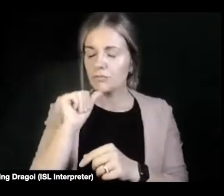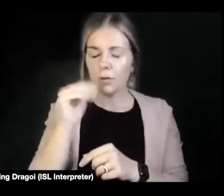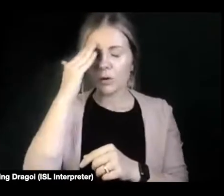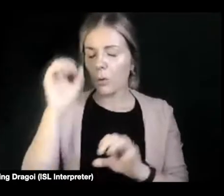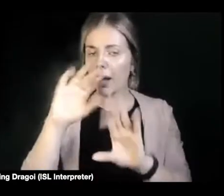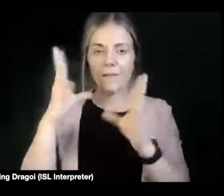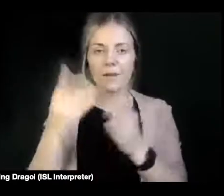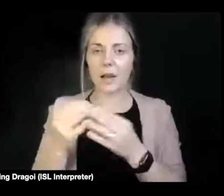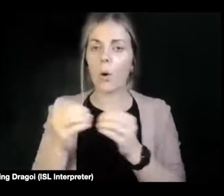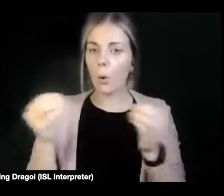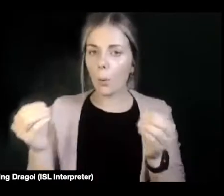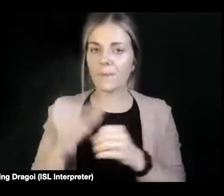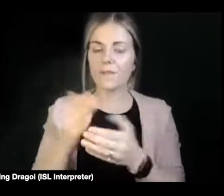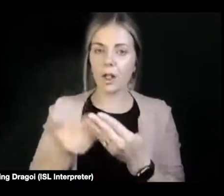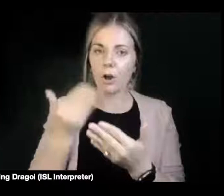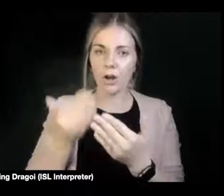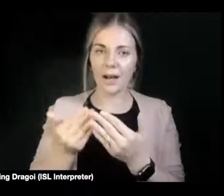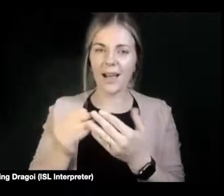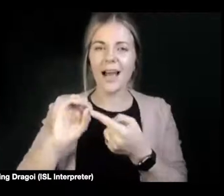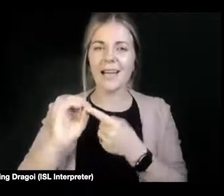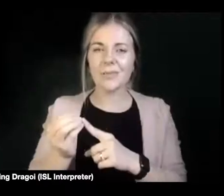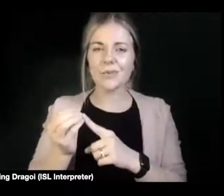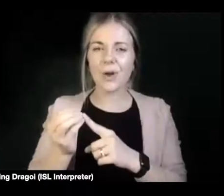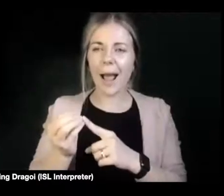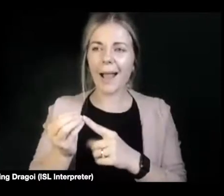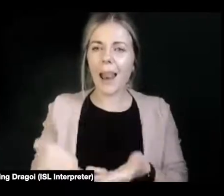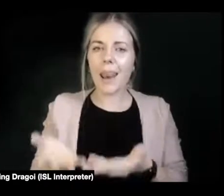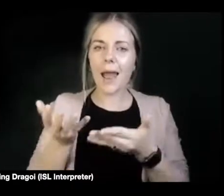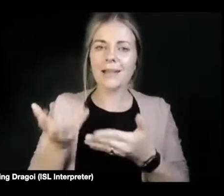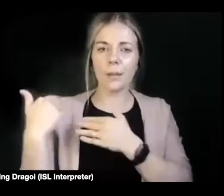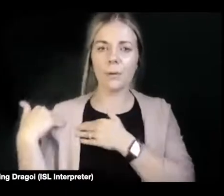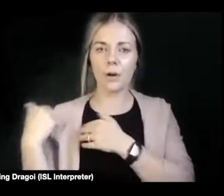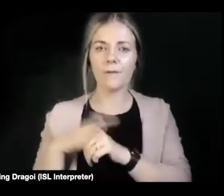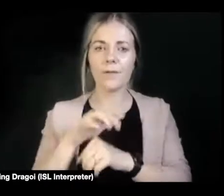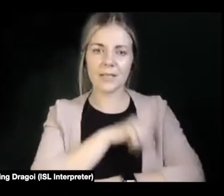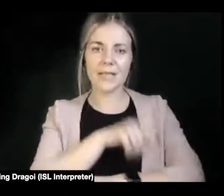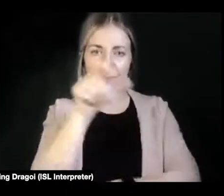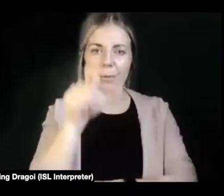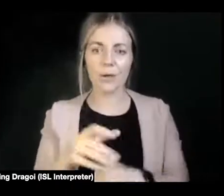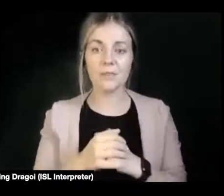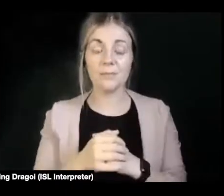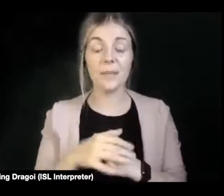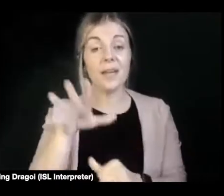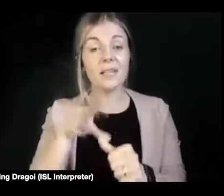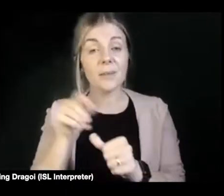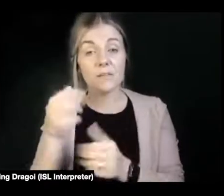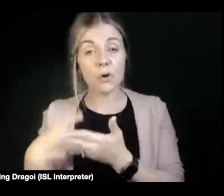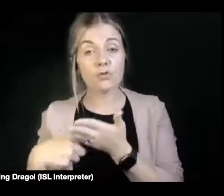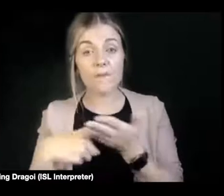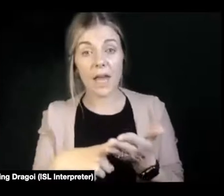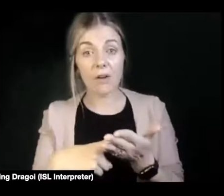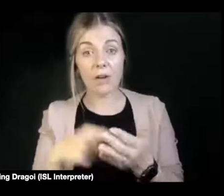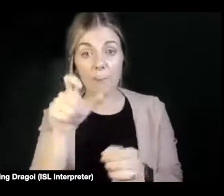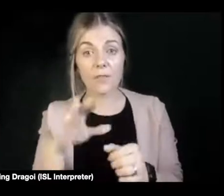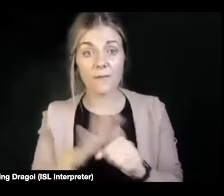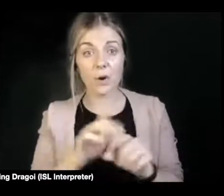that labour away from the disabled person. So particularly if you are referring somebody on to another service, to a